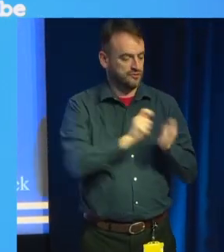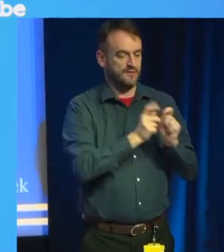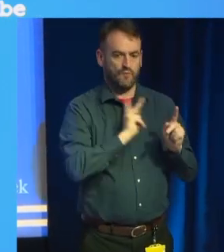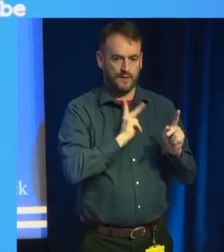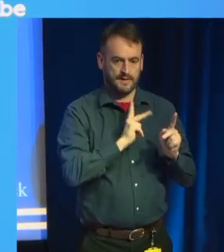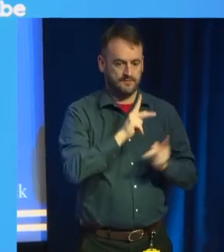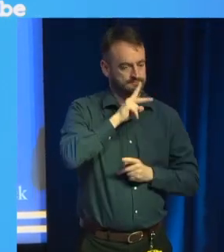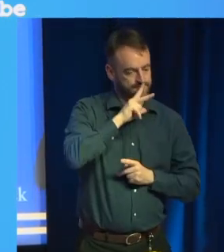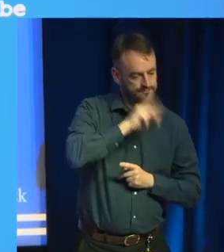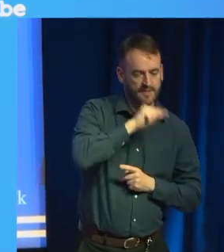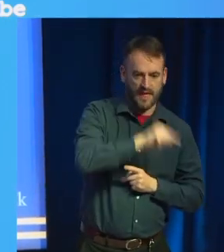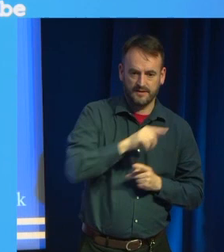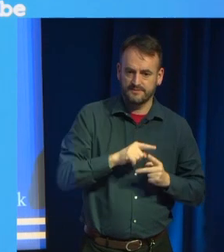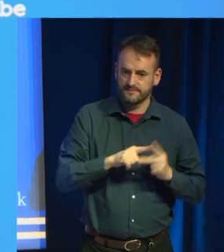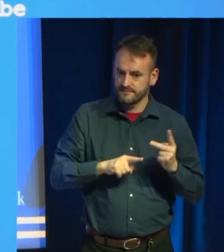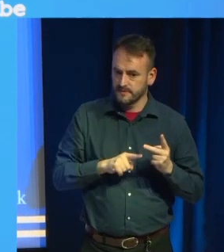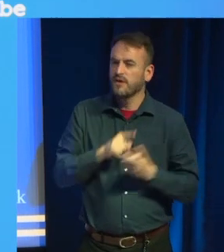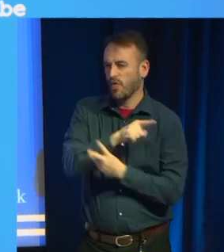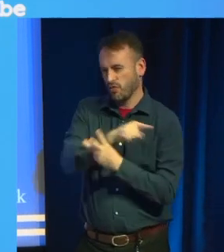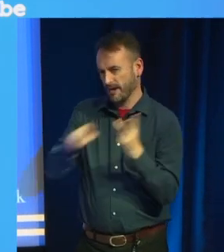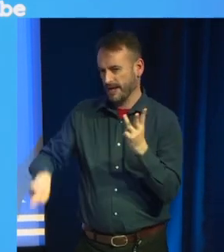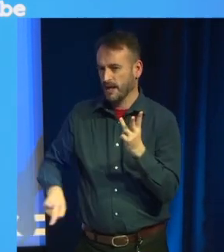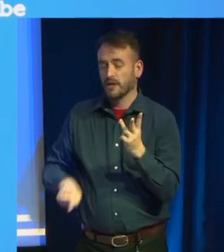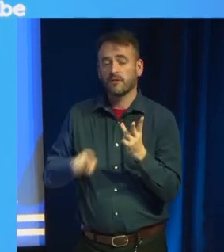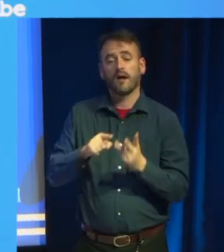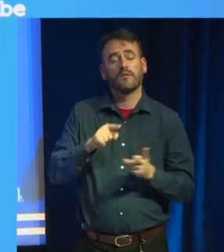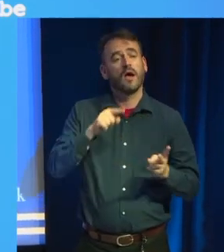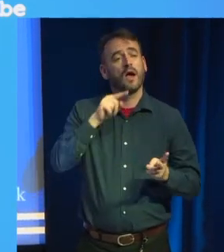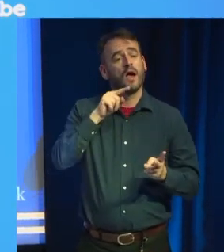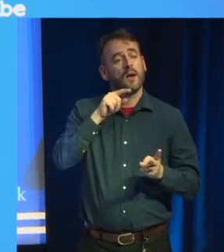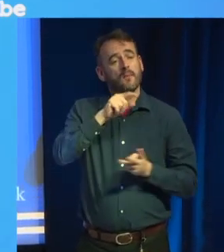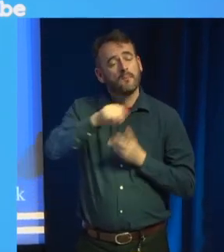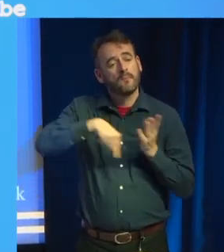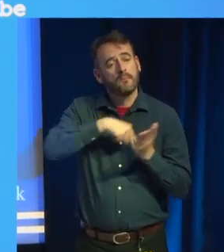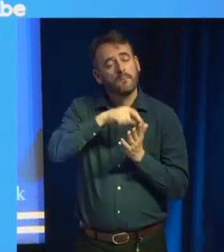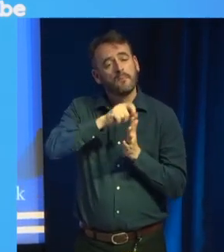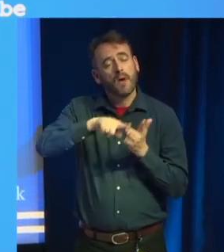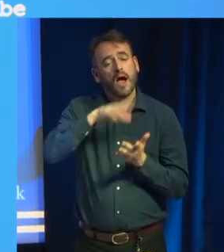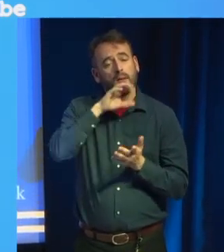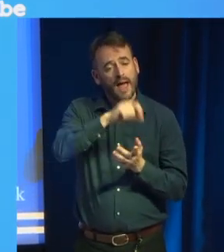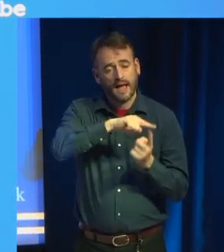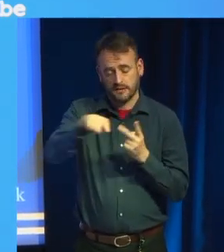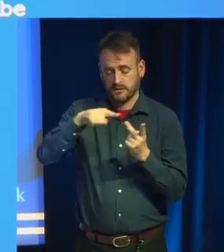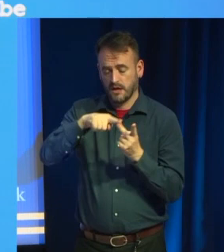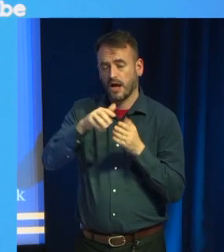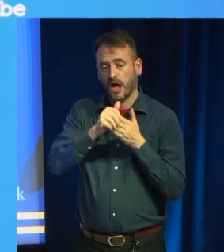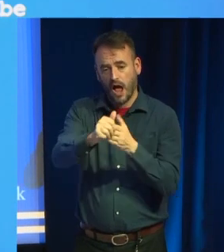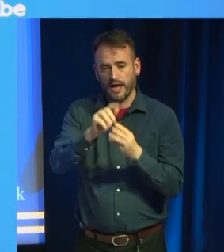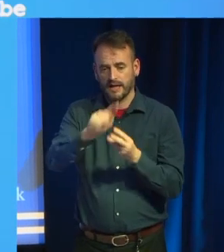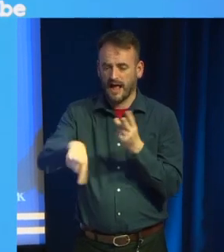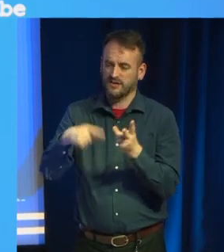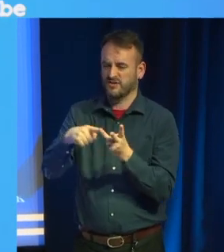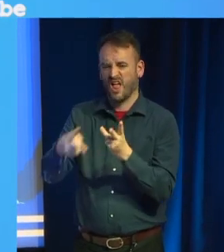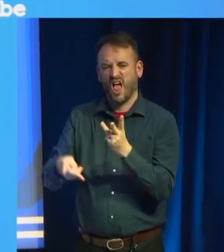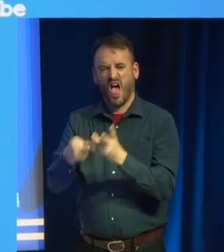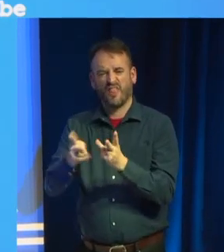And I have three, as I say, I have three voices. So, I've got the pie man, I've got that of the guide, and I've got just a general voice, which is, you are now here,